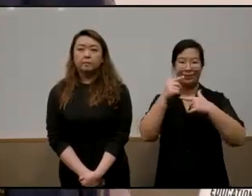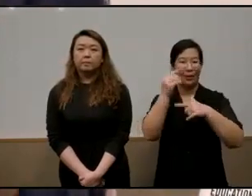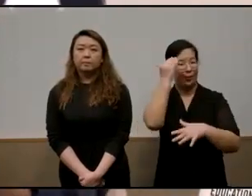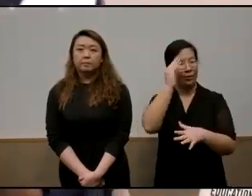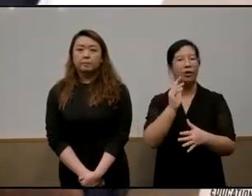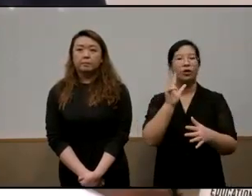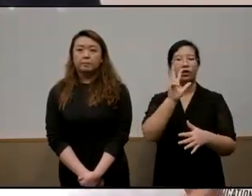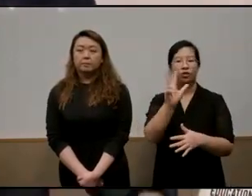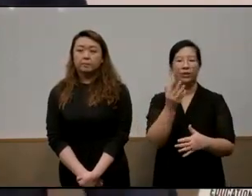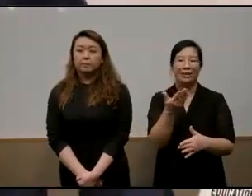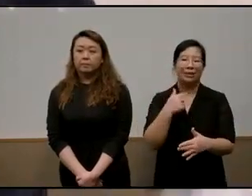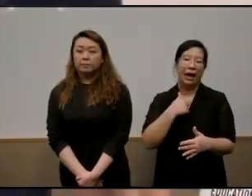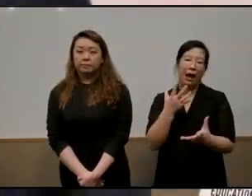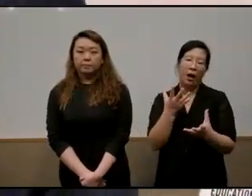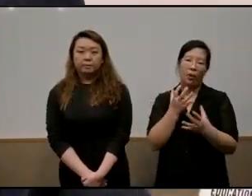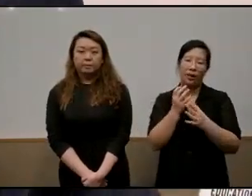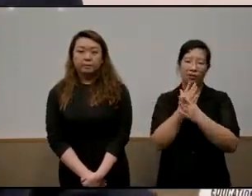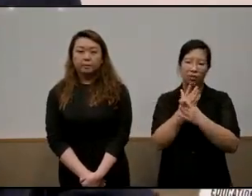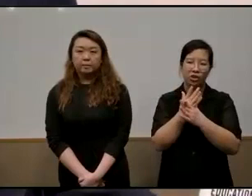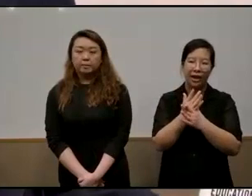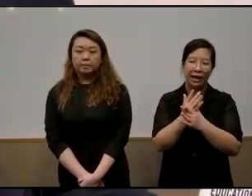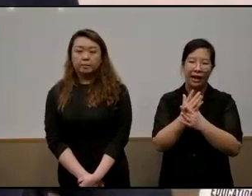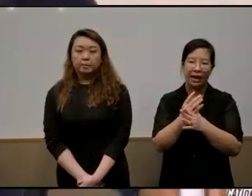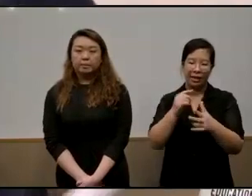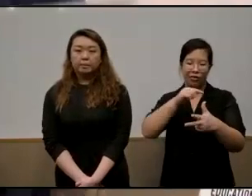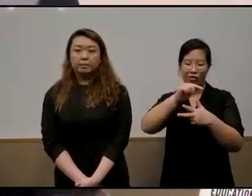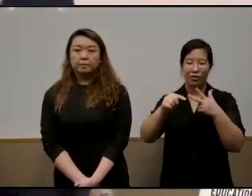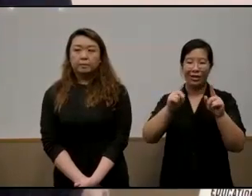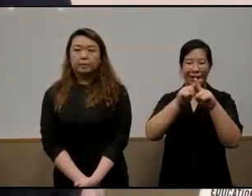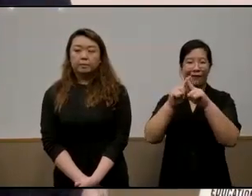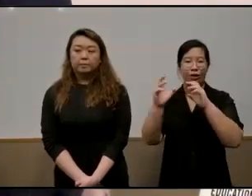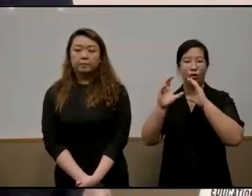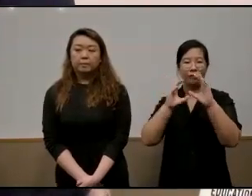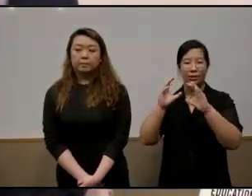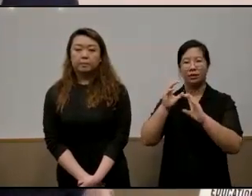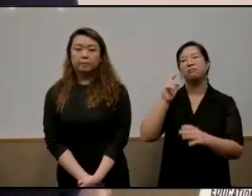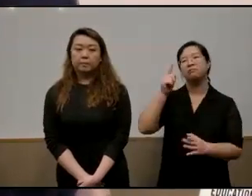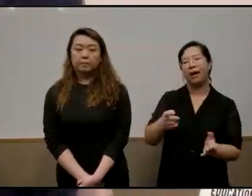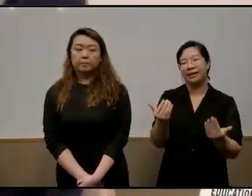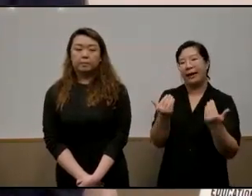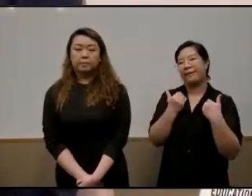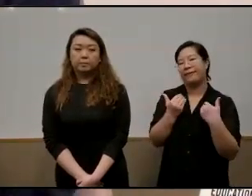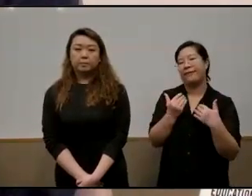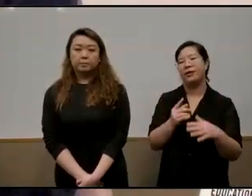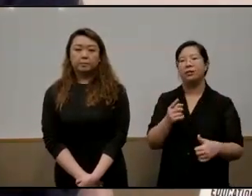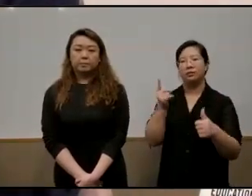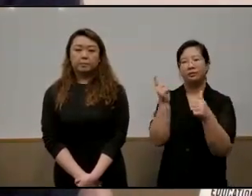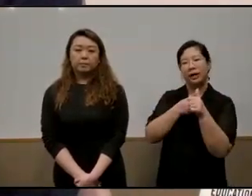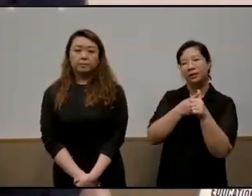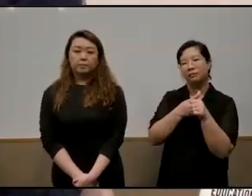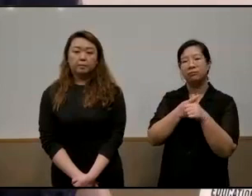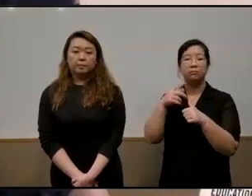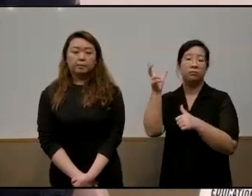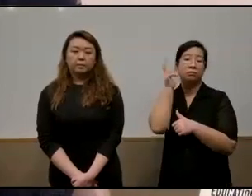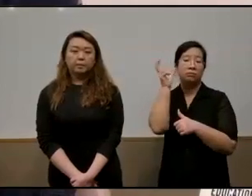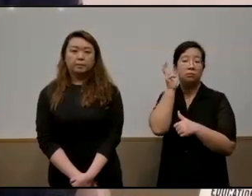actually of ignition i wanted to to share three different conversations that must be had right one is having heard from